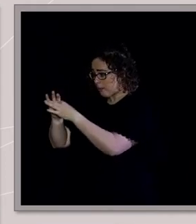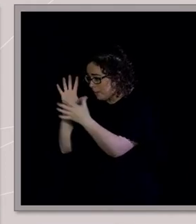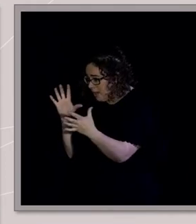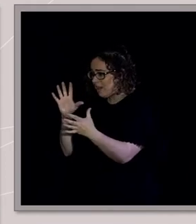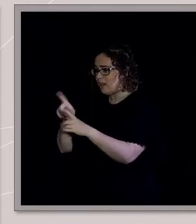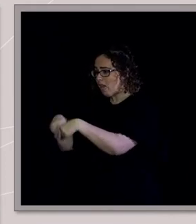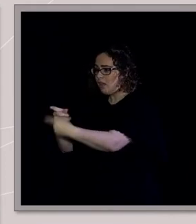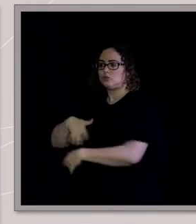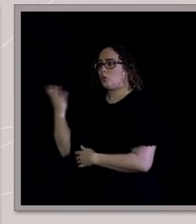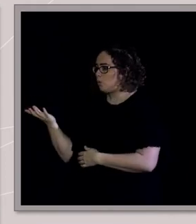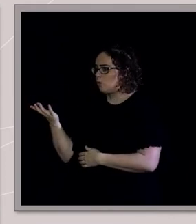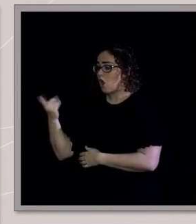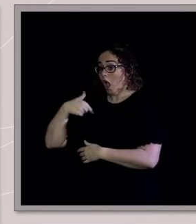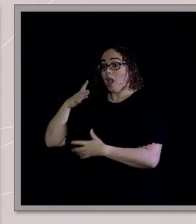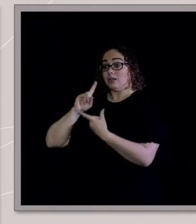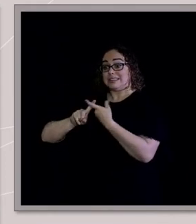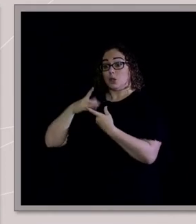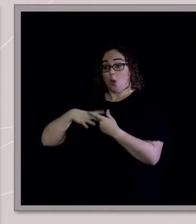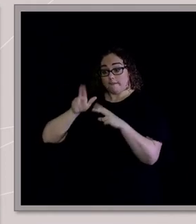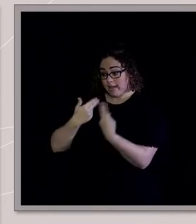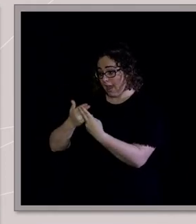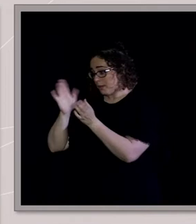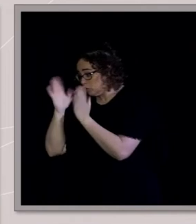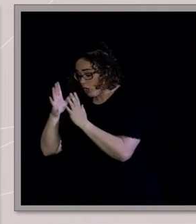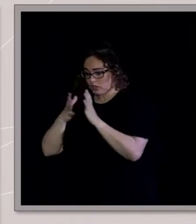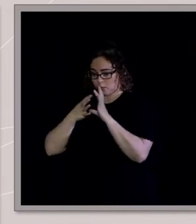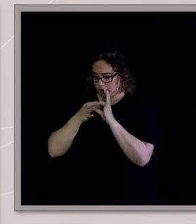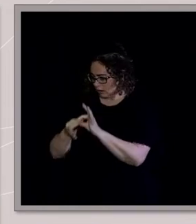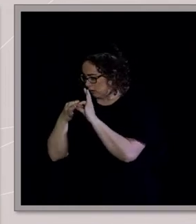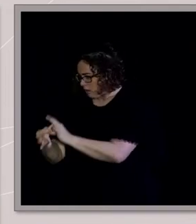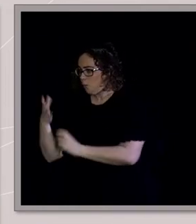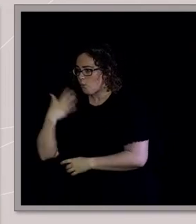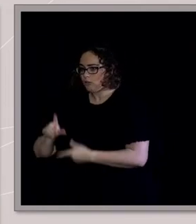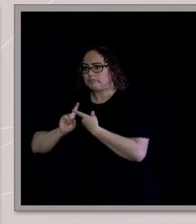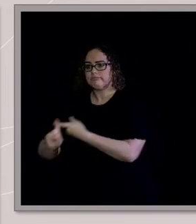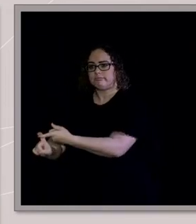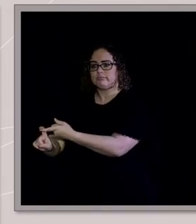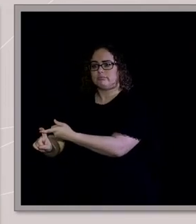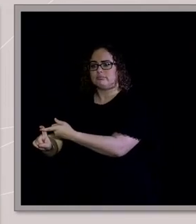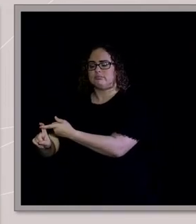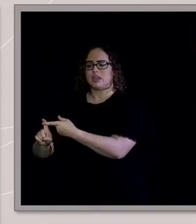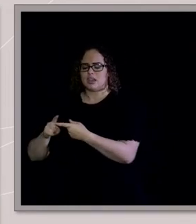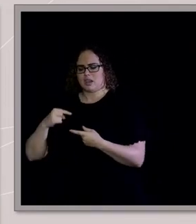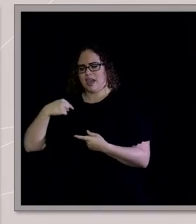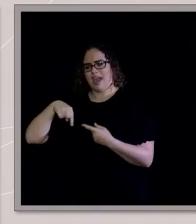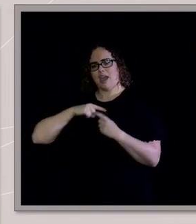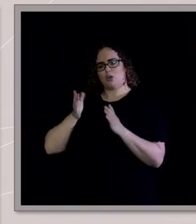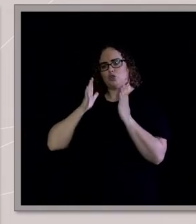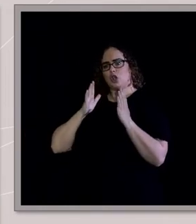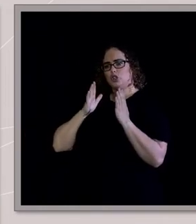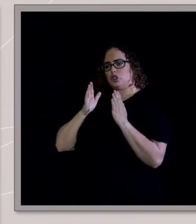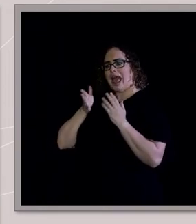my friends. I wanted to be a part of it. I just started, I just got into my first relationship. We weren't allowed to have girlfriends until the age of 17.